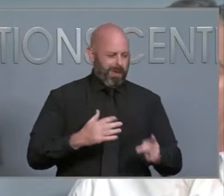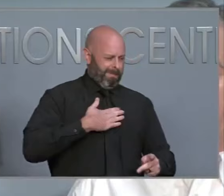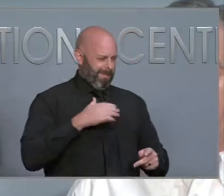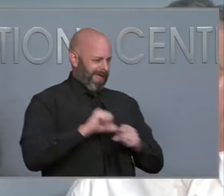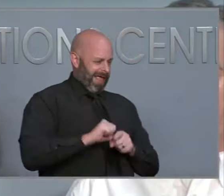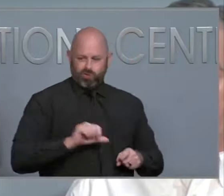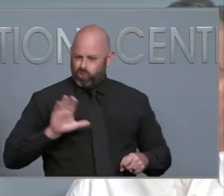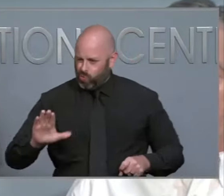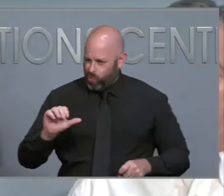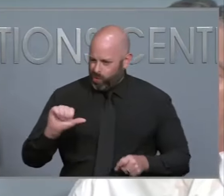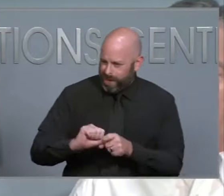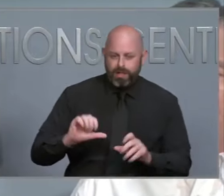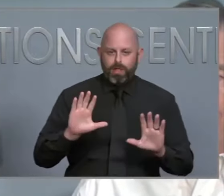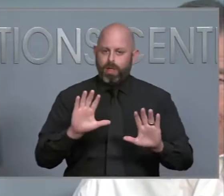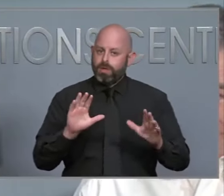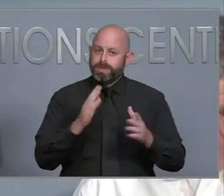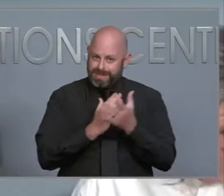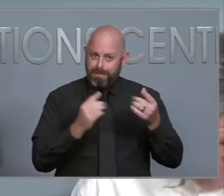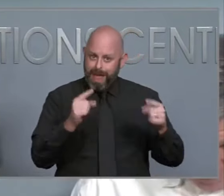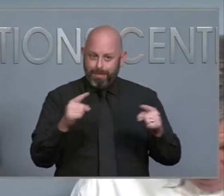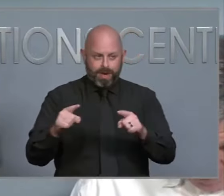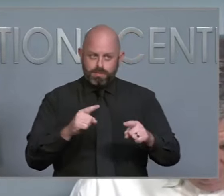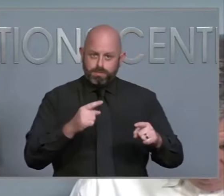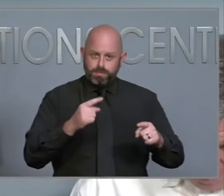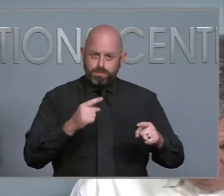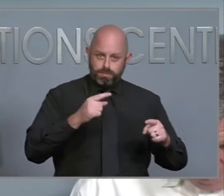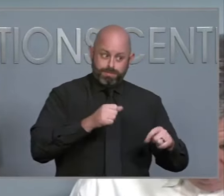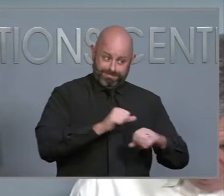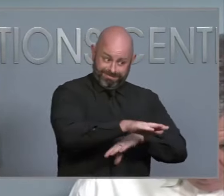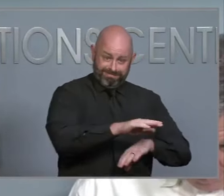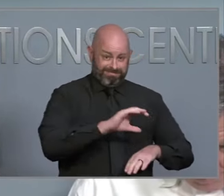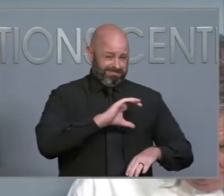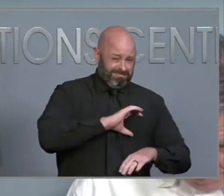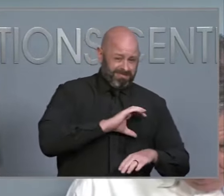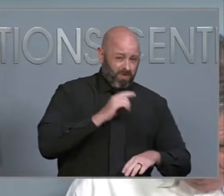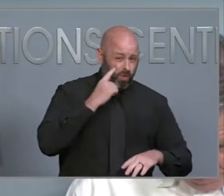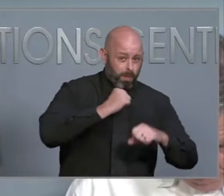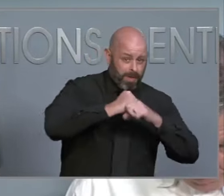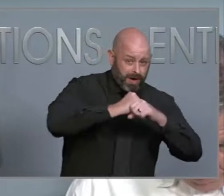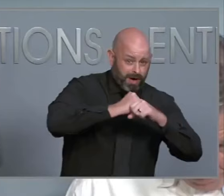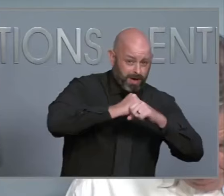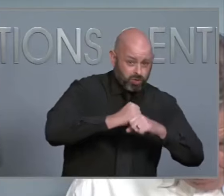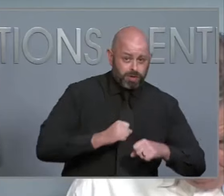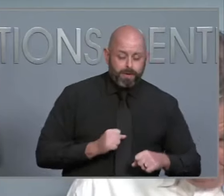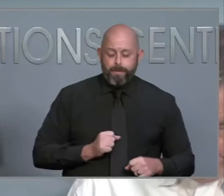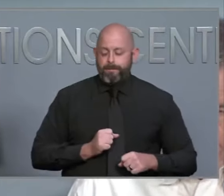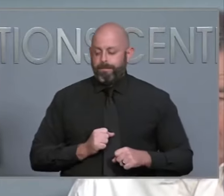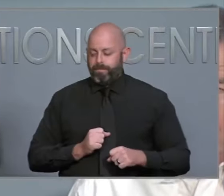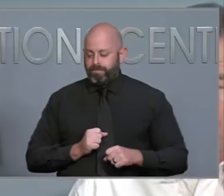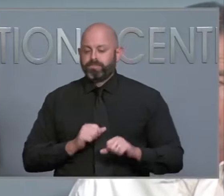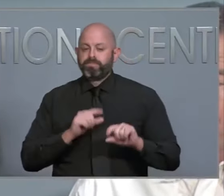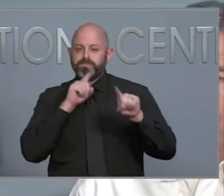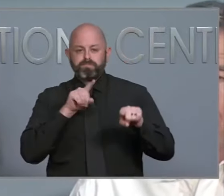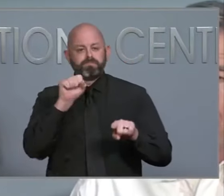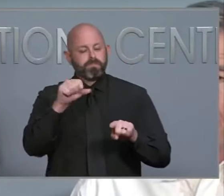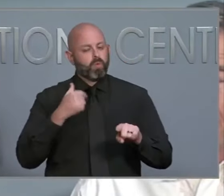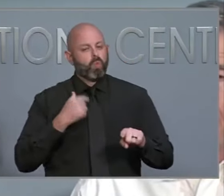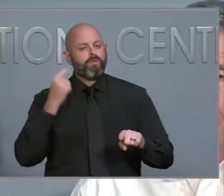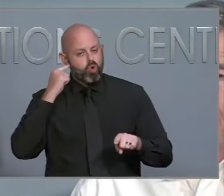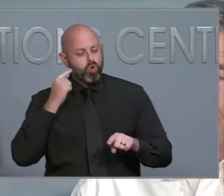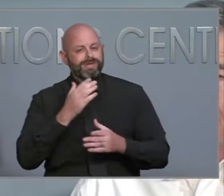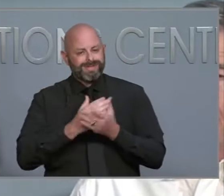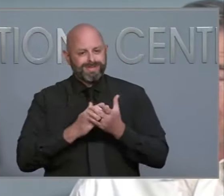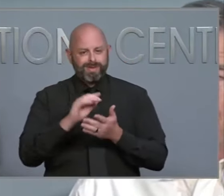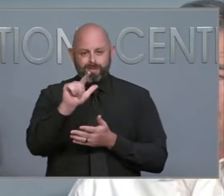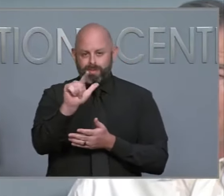question. So I'll answer the second question first. Yes, we have heard reports of that. But you have to remember that the North